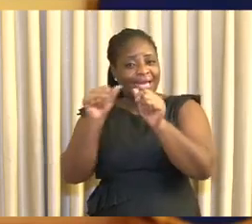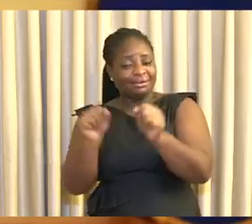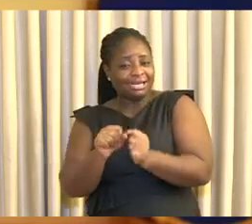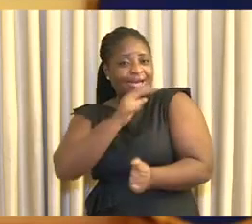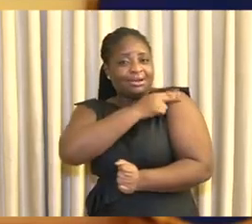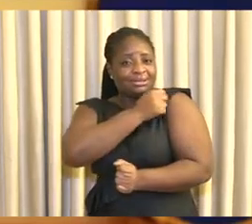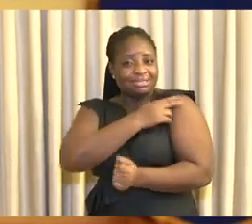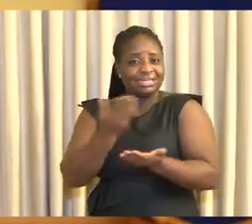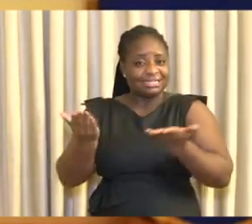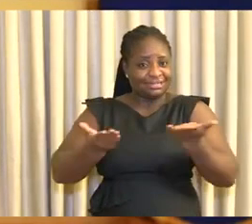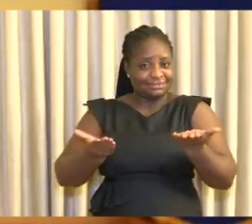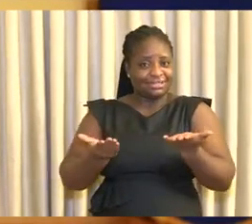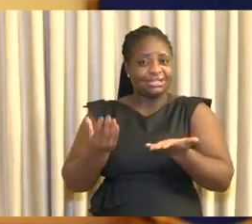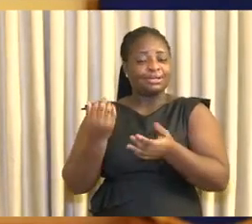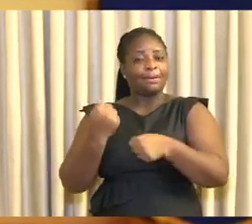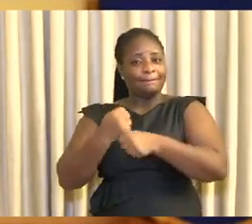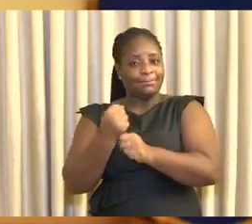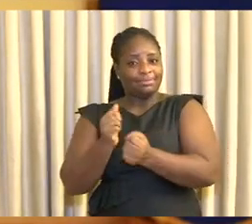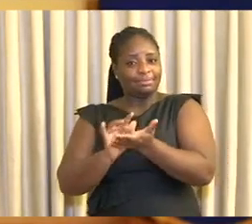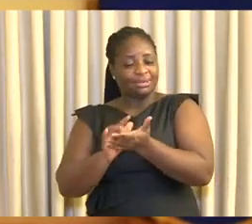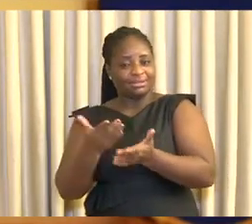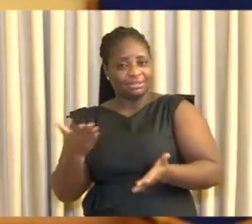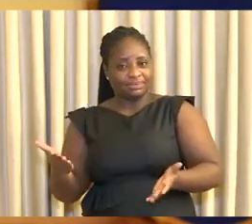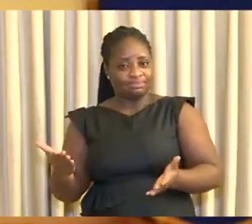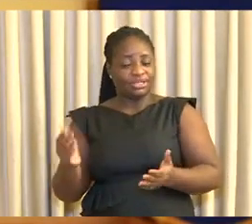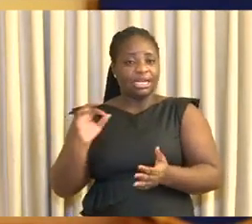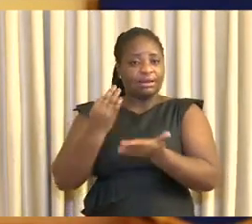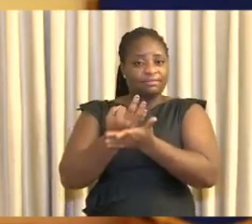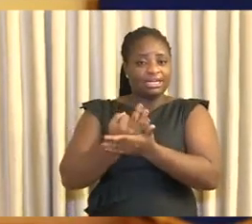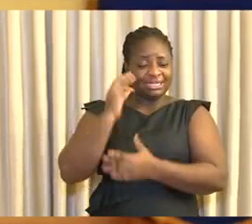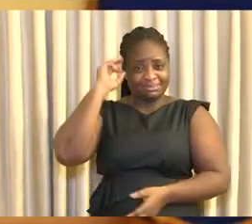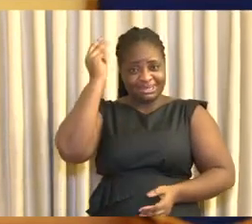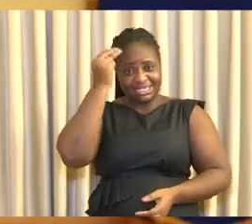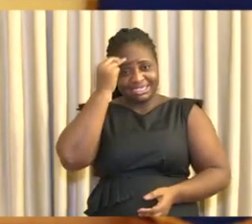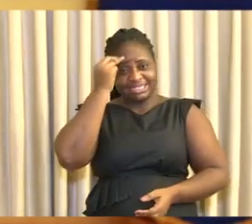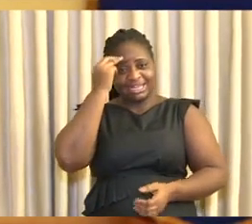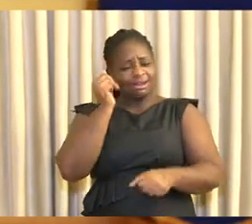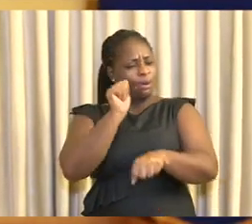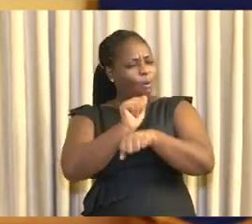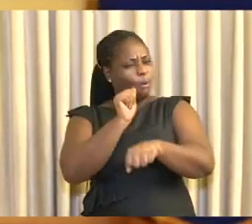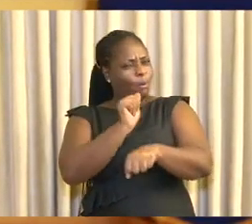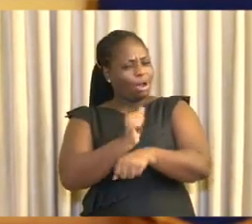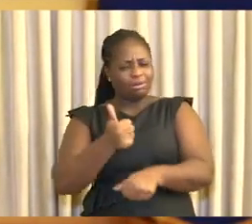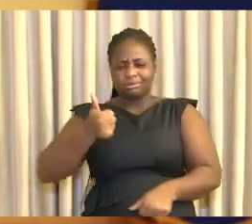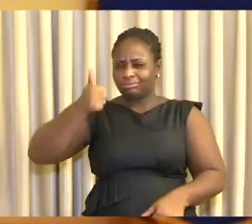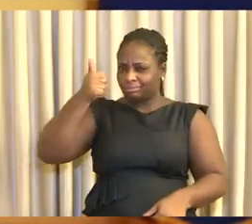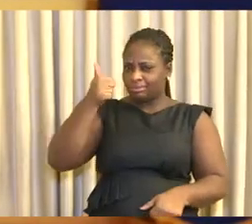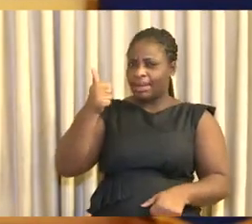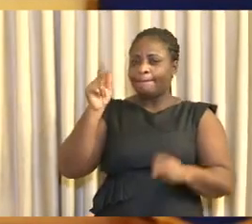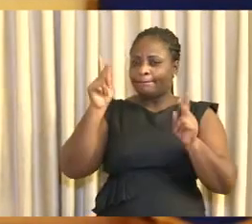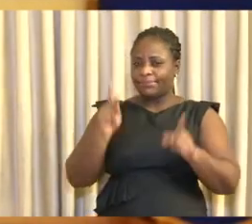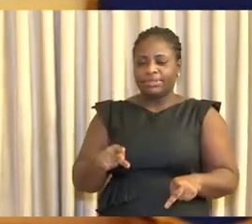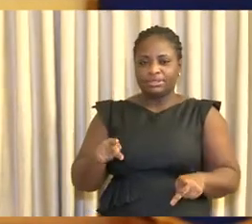national treasurer, together with his counterpart in South Africa, as co-chairs of the Committee of African Finance